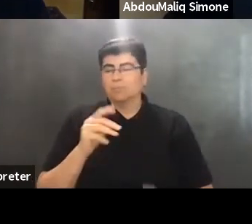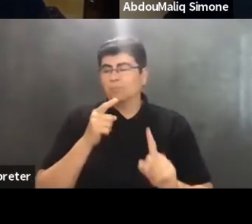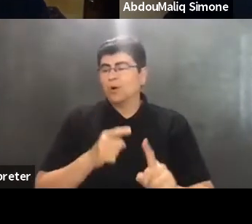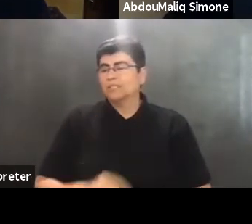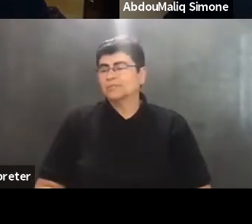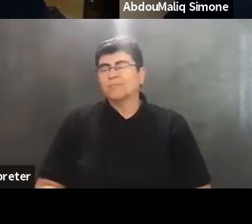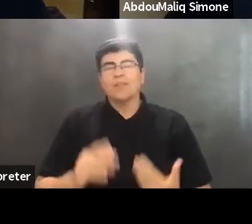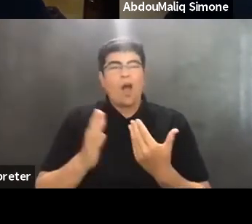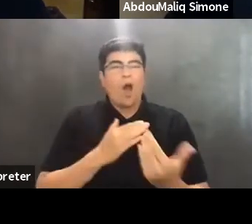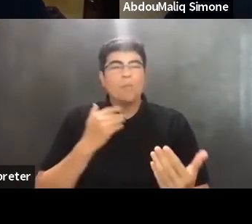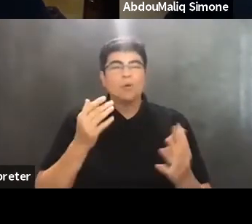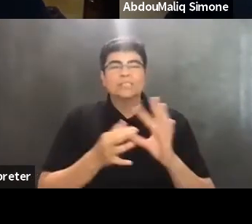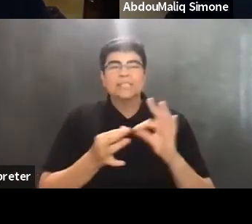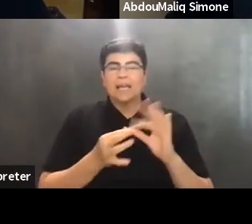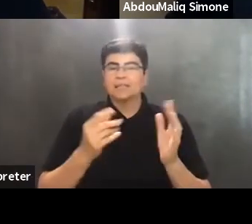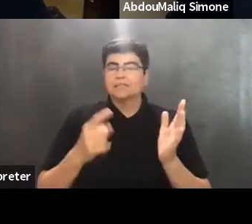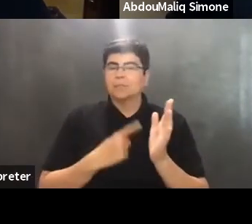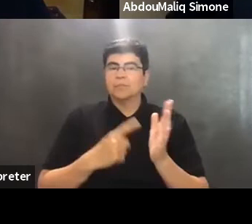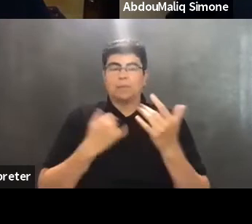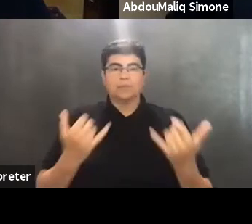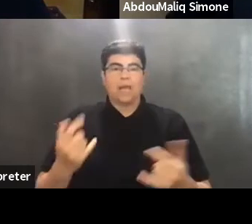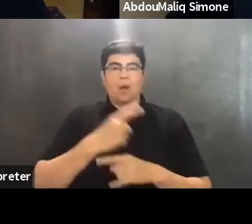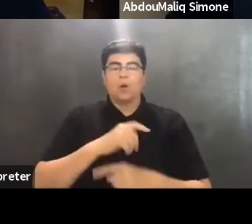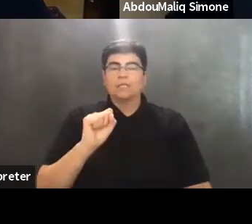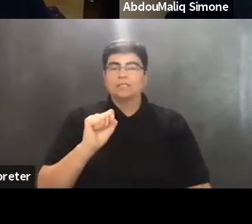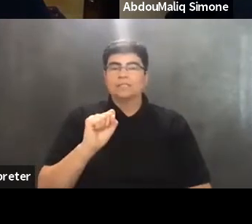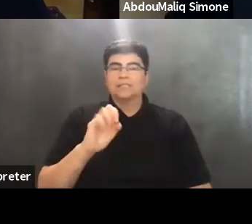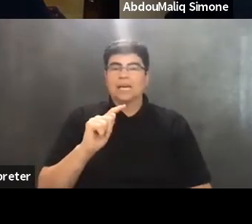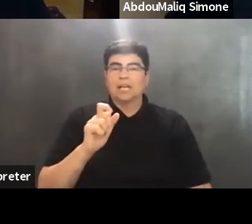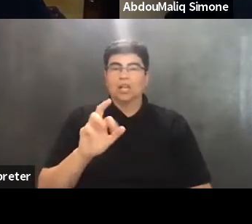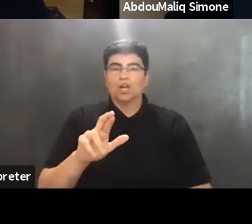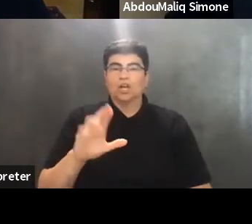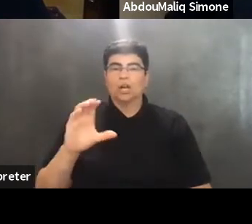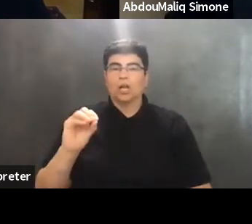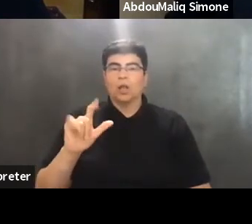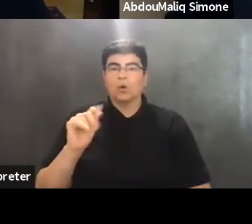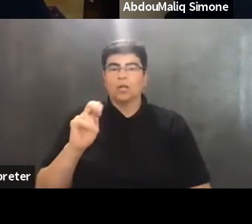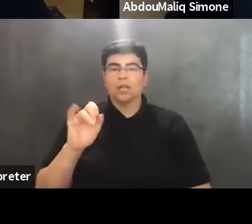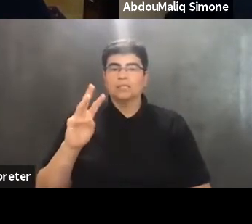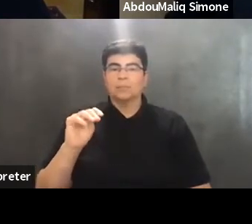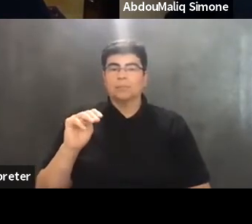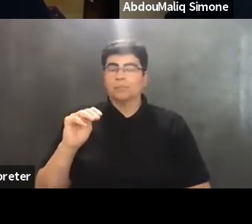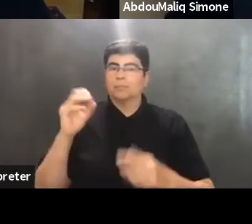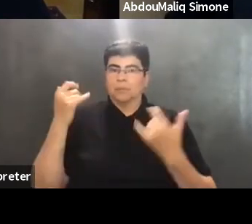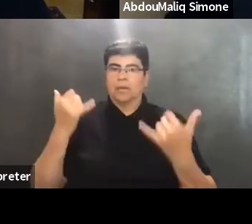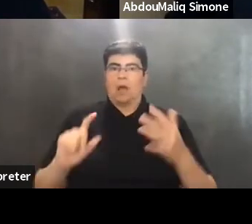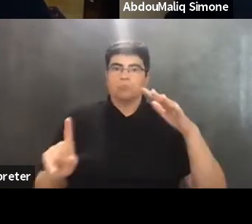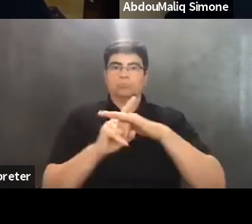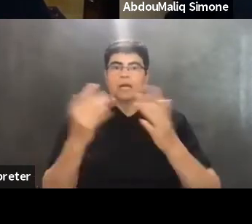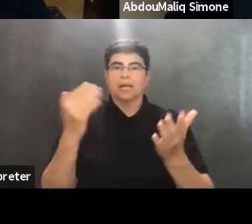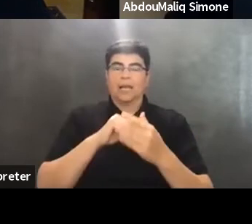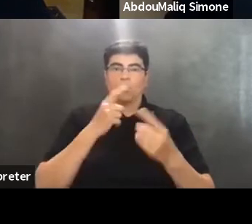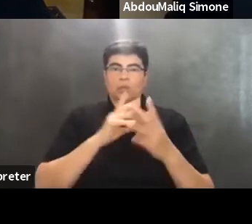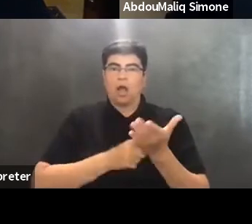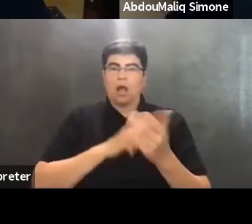almost stated sometimes nowadays, like settler colonialism has made a comeback when it comes to Palestine, when in reality,